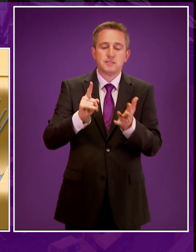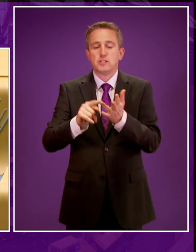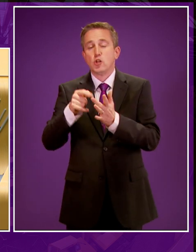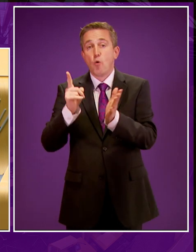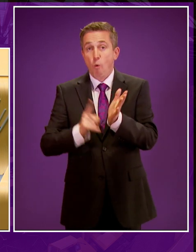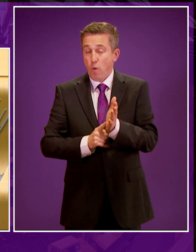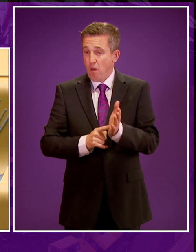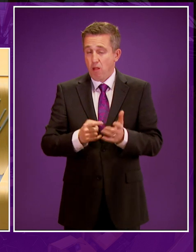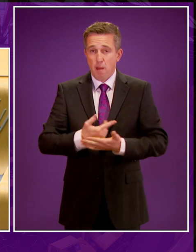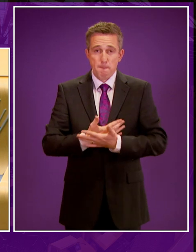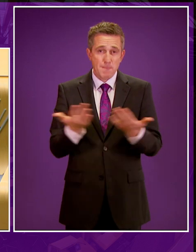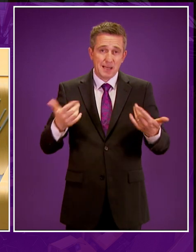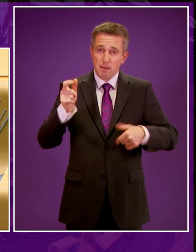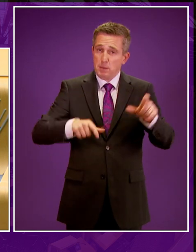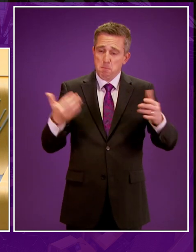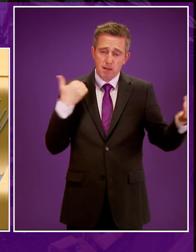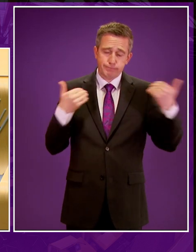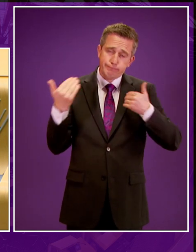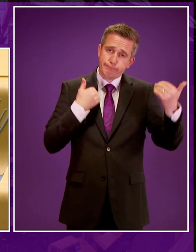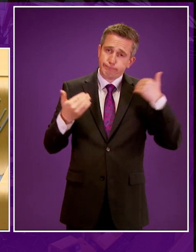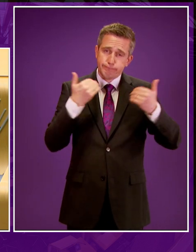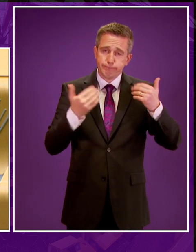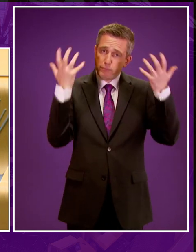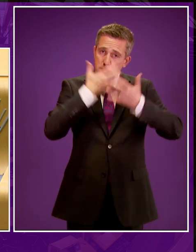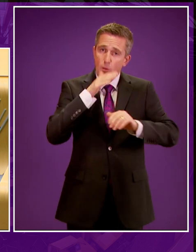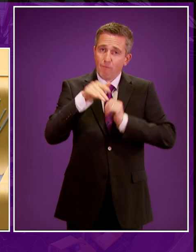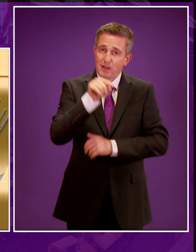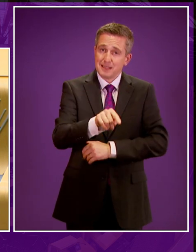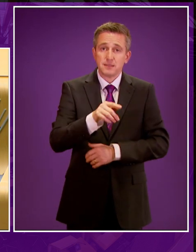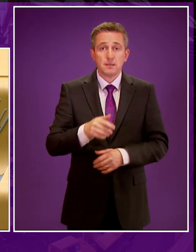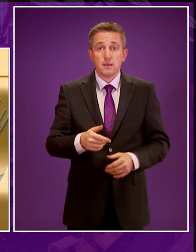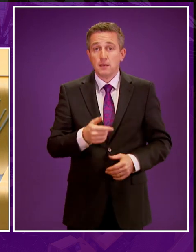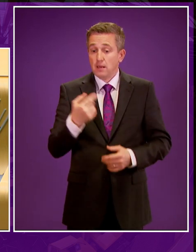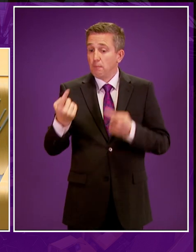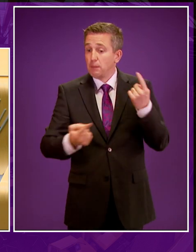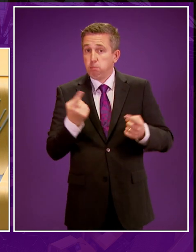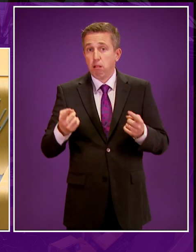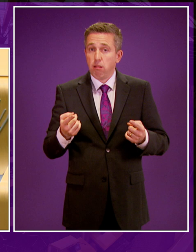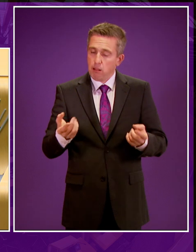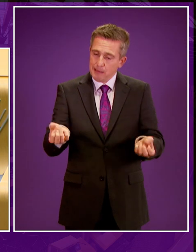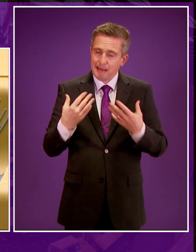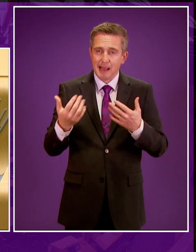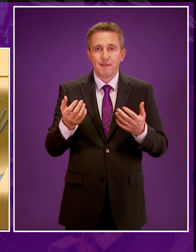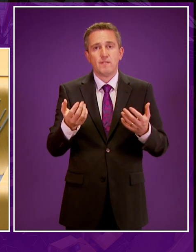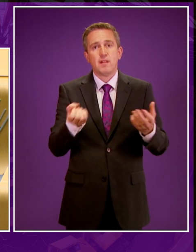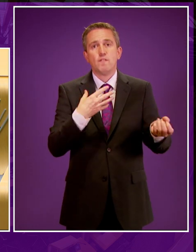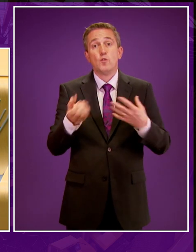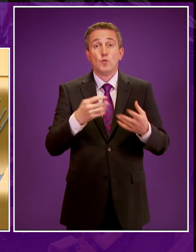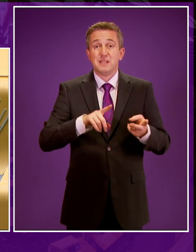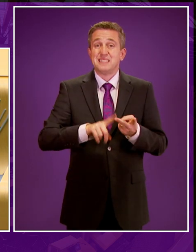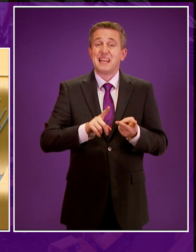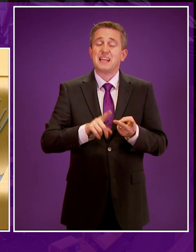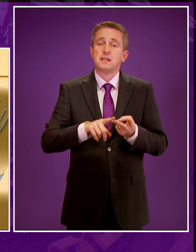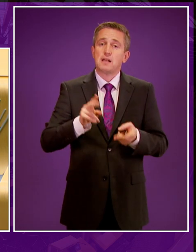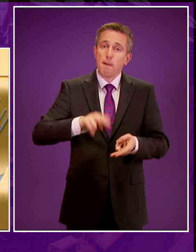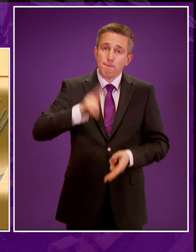many, many representations from my constituents. The public certainly responded to the calls for views when the second largest consultation